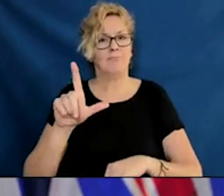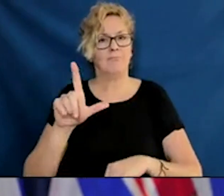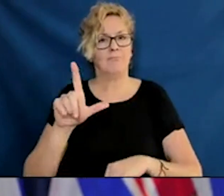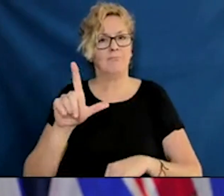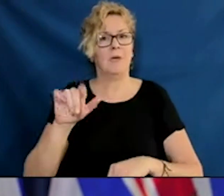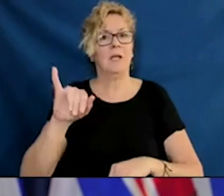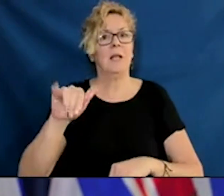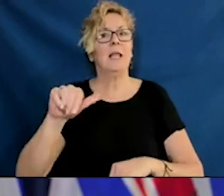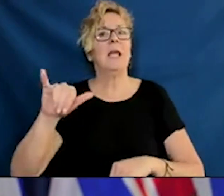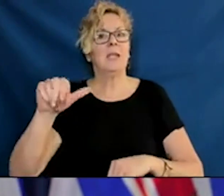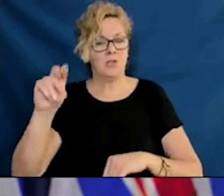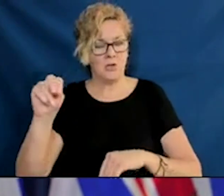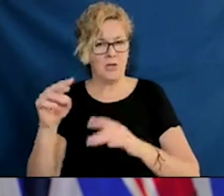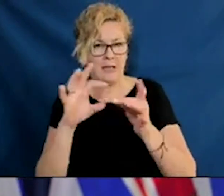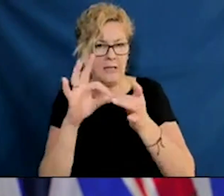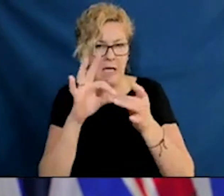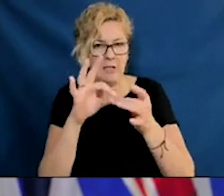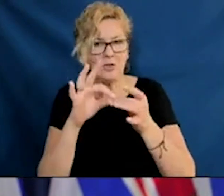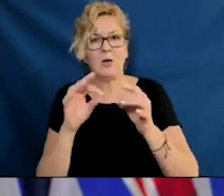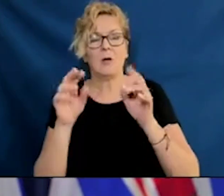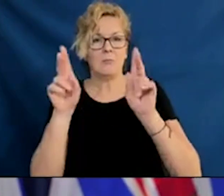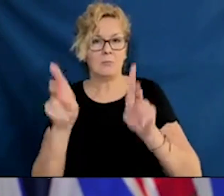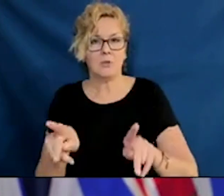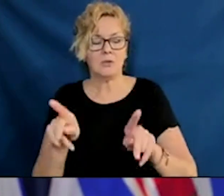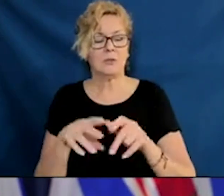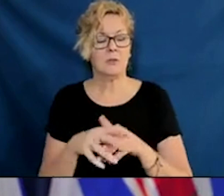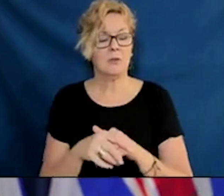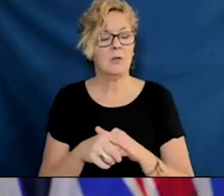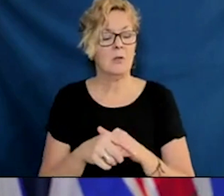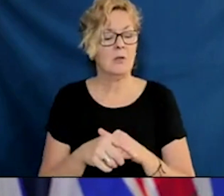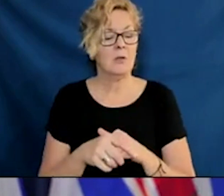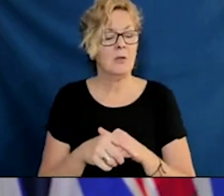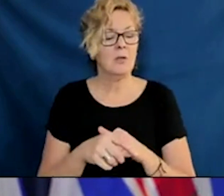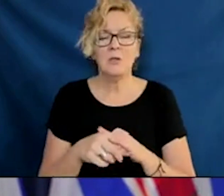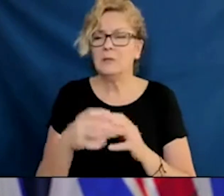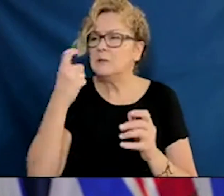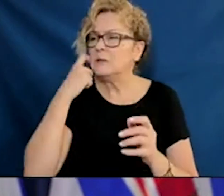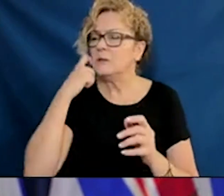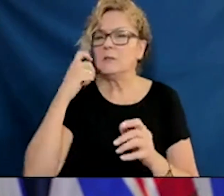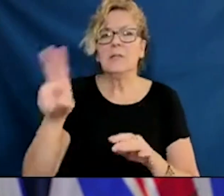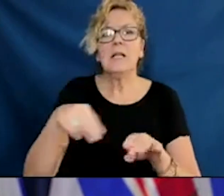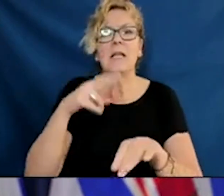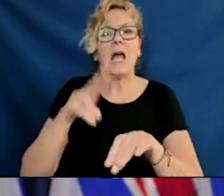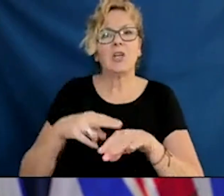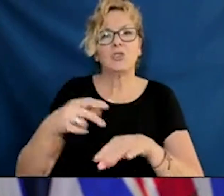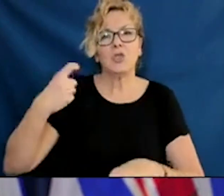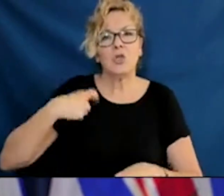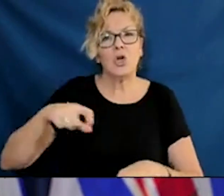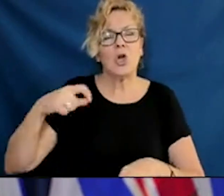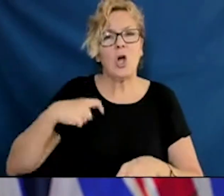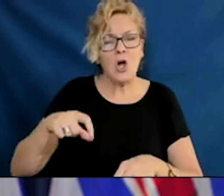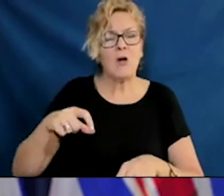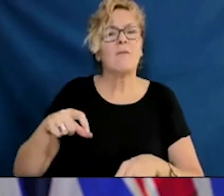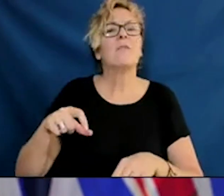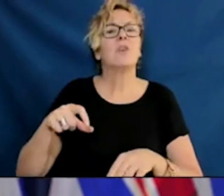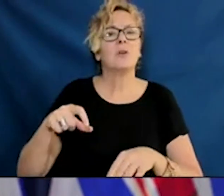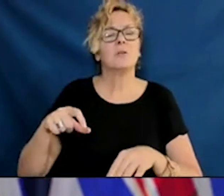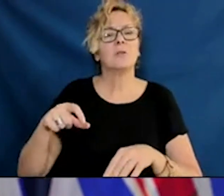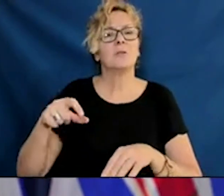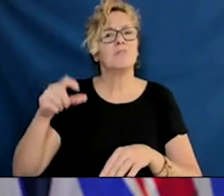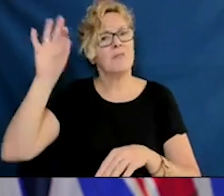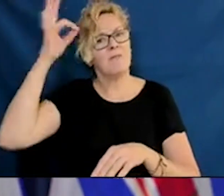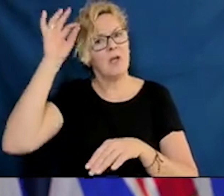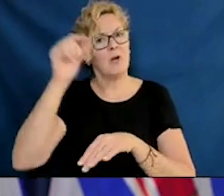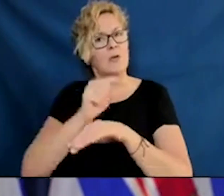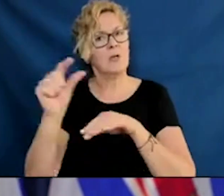many of those at the national conference that was done on anti-indigenous racism and healthcare led by the federal